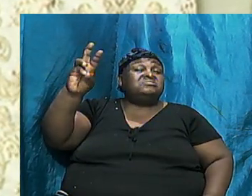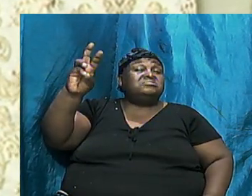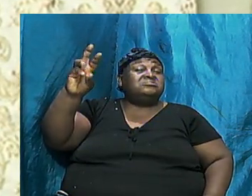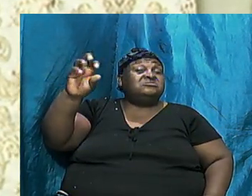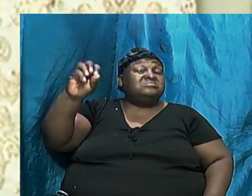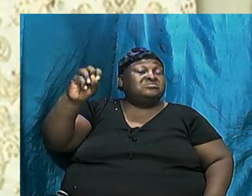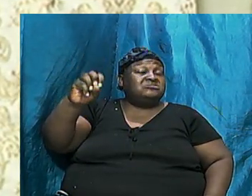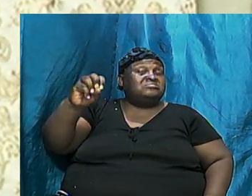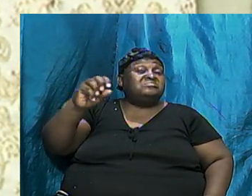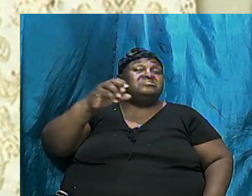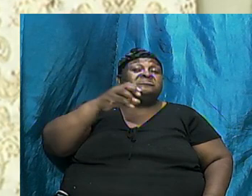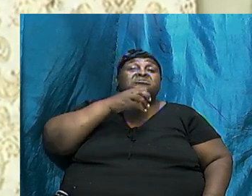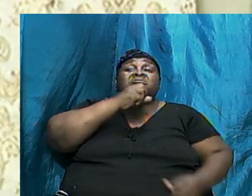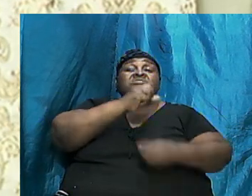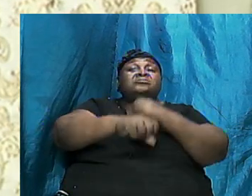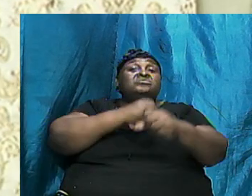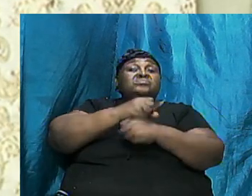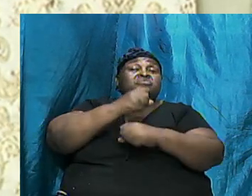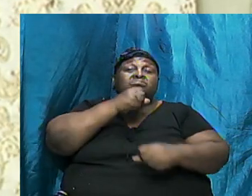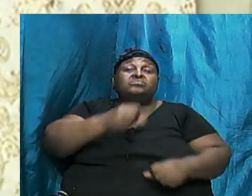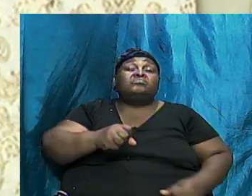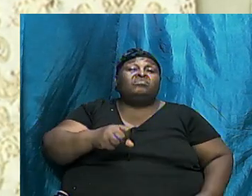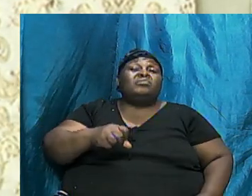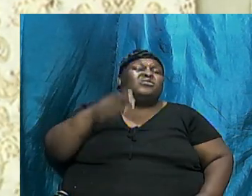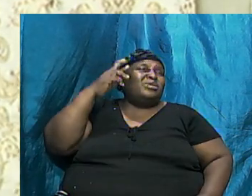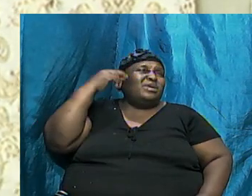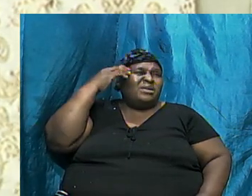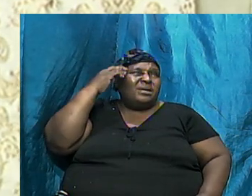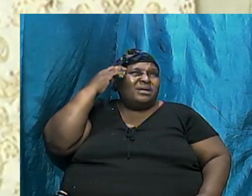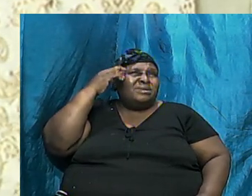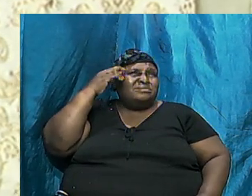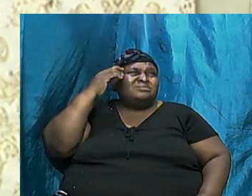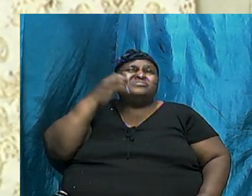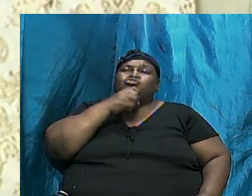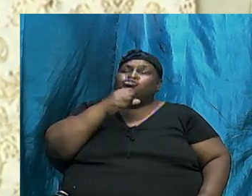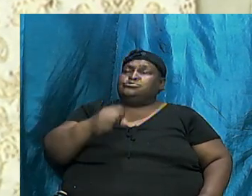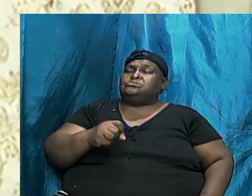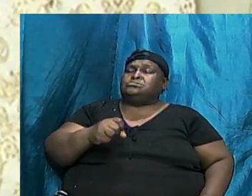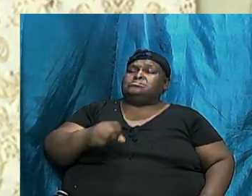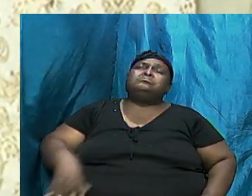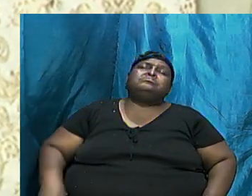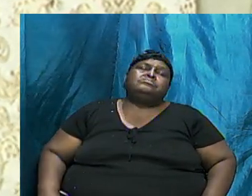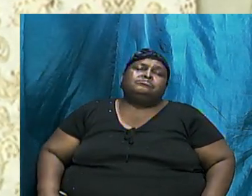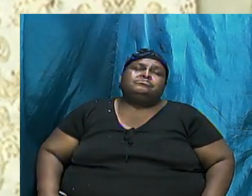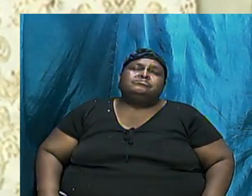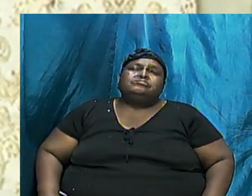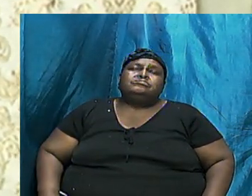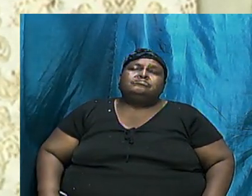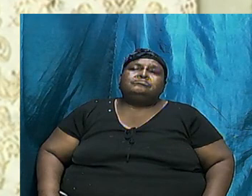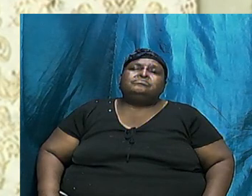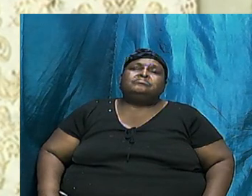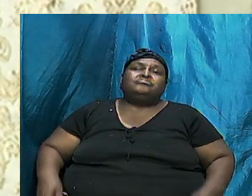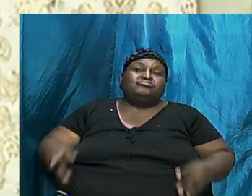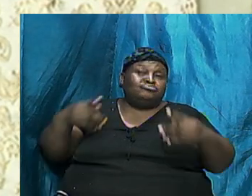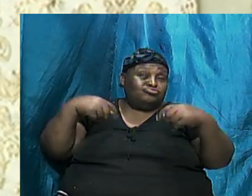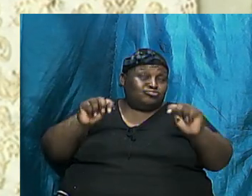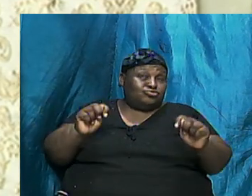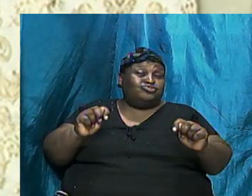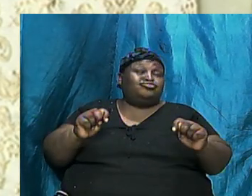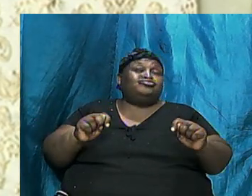She too Recognized That she would have Been old And she tried